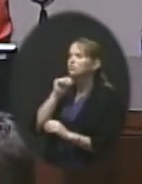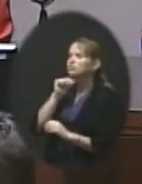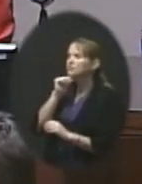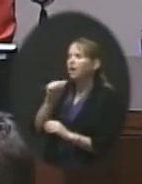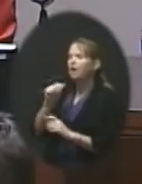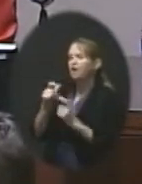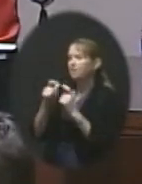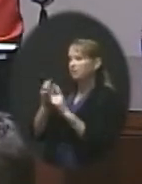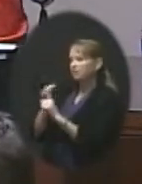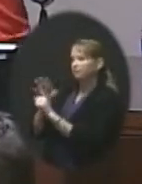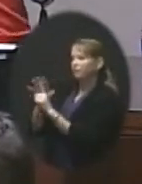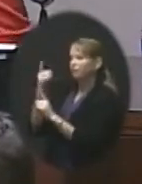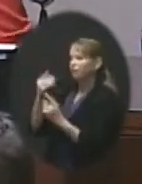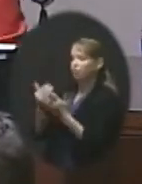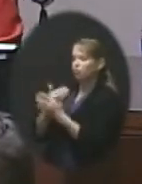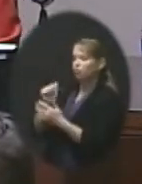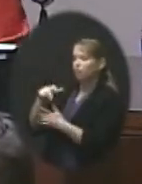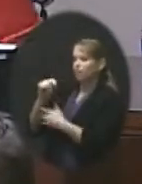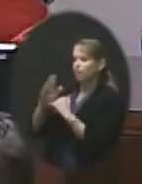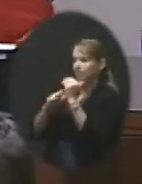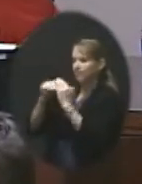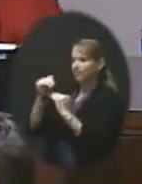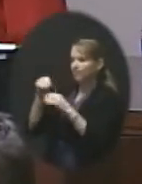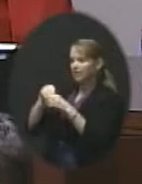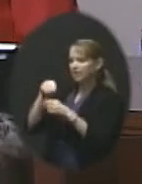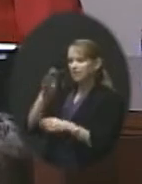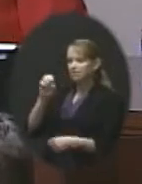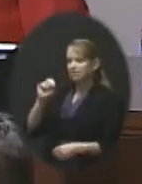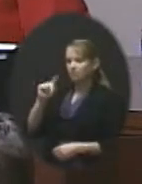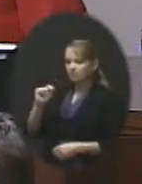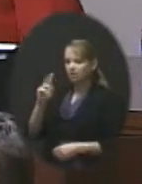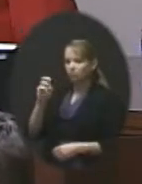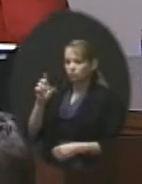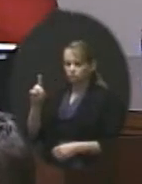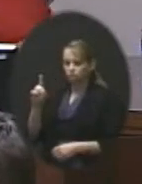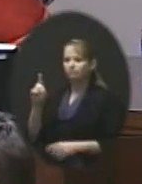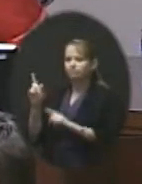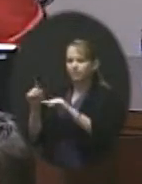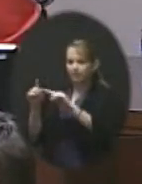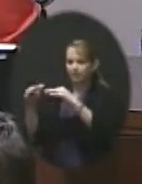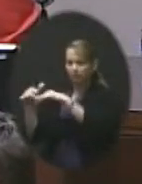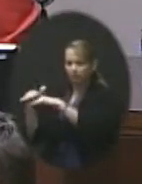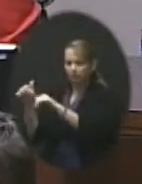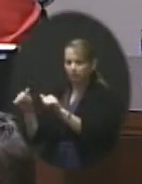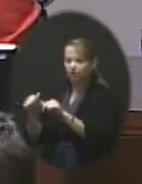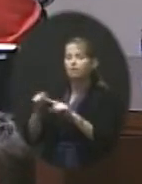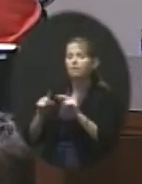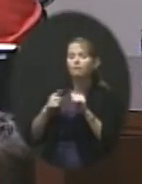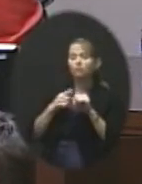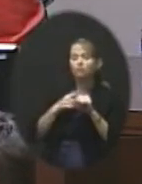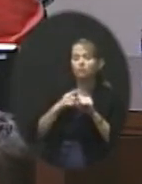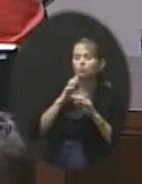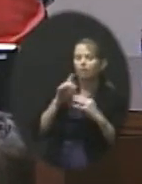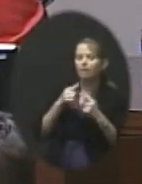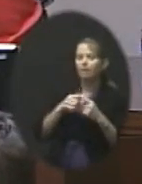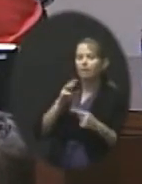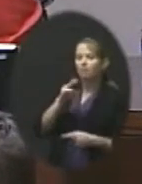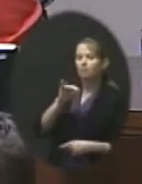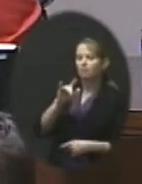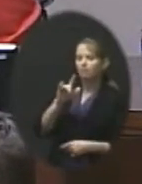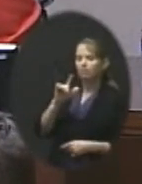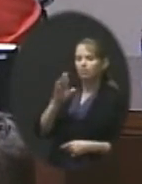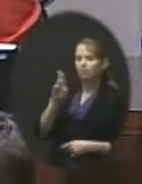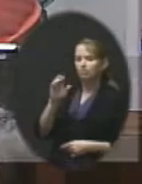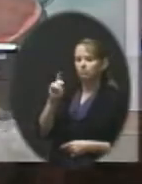Bentwood Elementary attendance area. Let's start with Millbrook, though. There it is. It's real. It's looking a whole